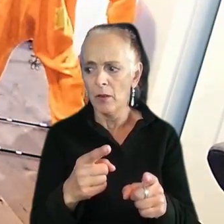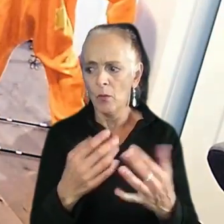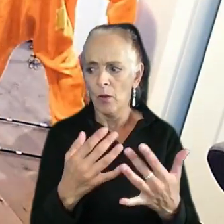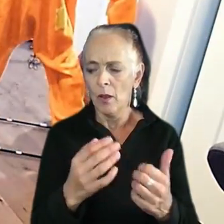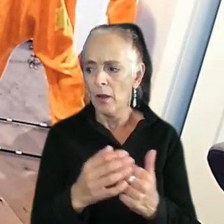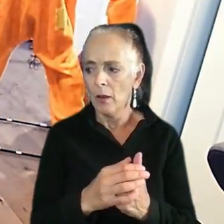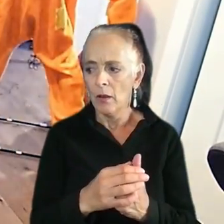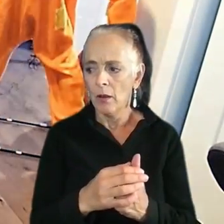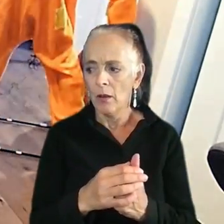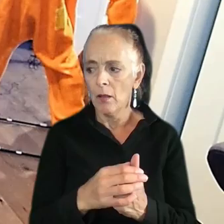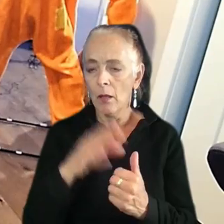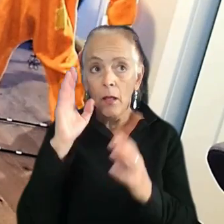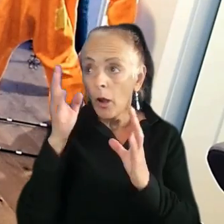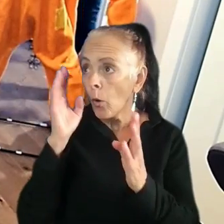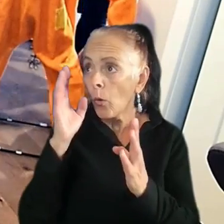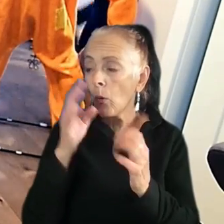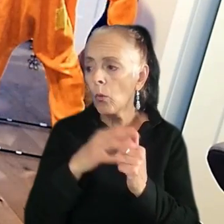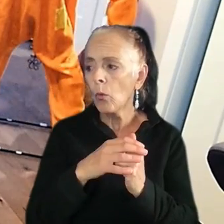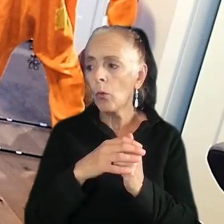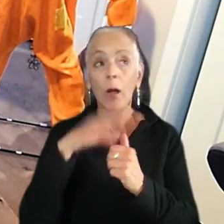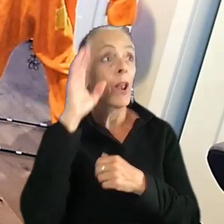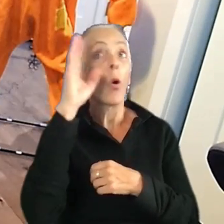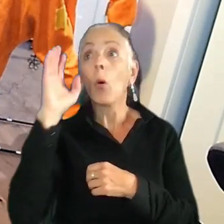Hello? Hello?